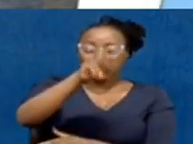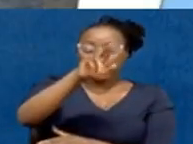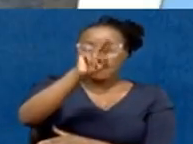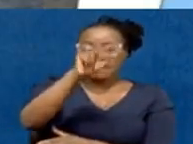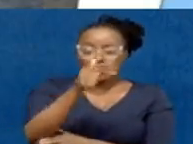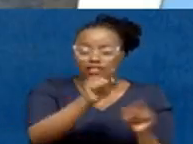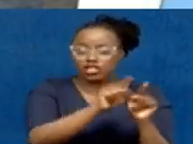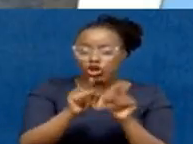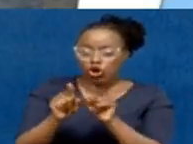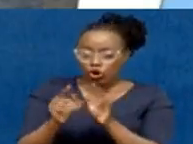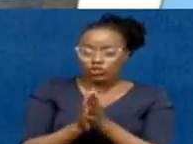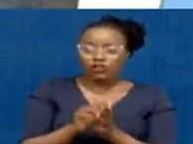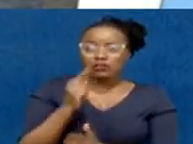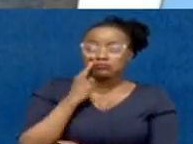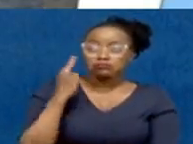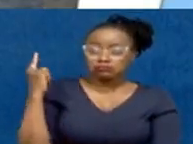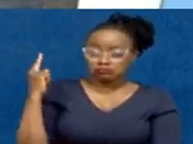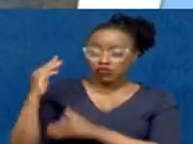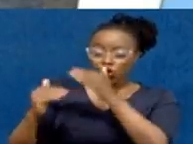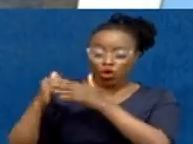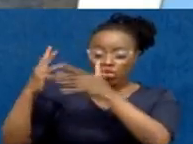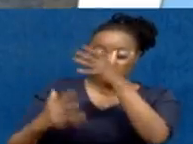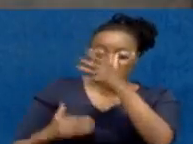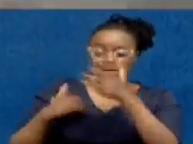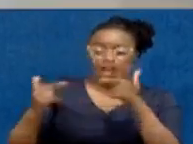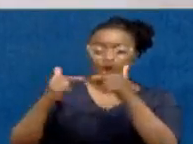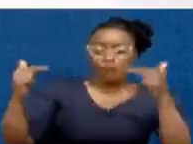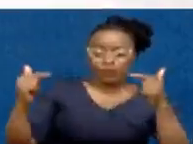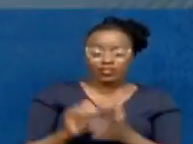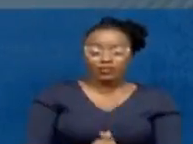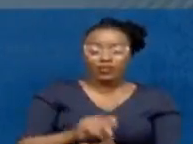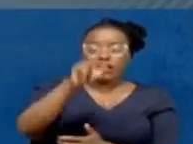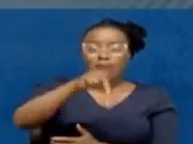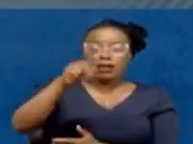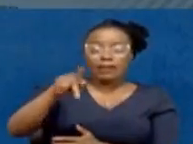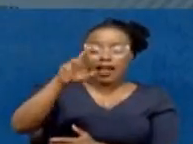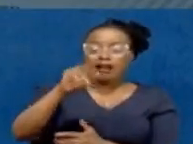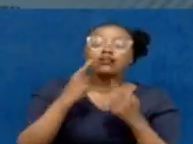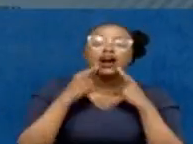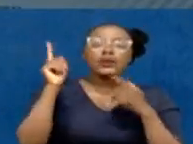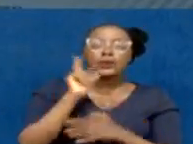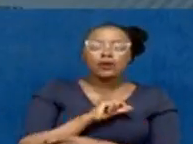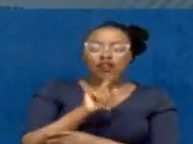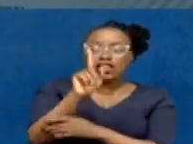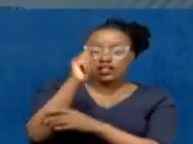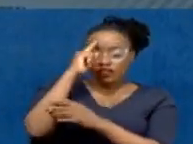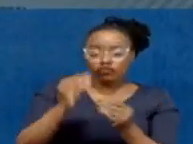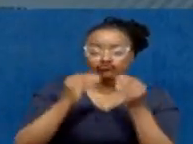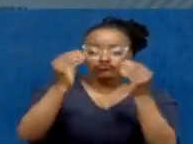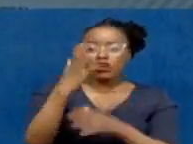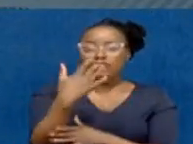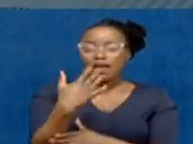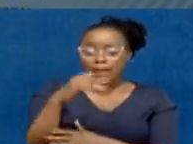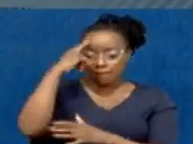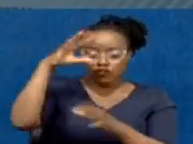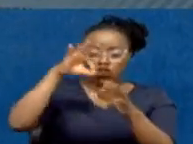Security Print Ltd and Alguraer Printing and Publishing. PPARB ruled that the tender for the supply of ballot papers